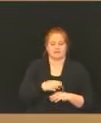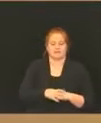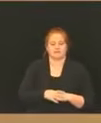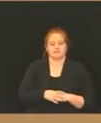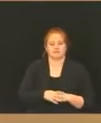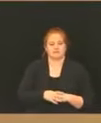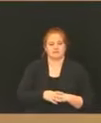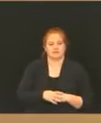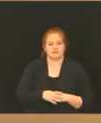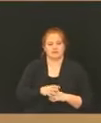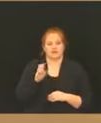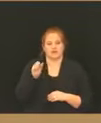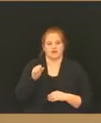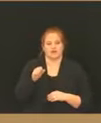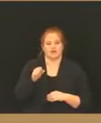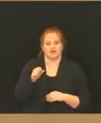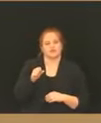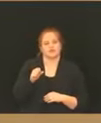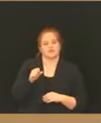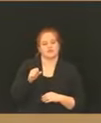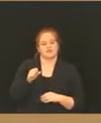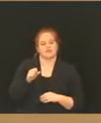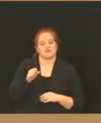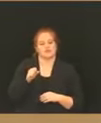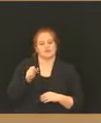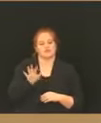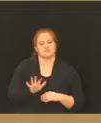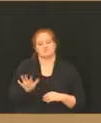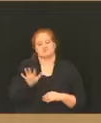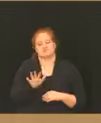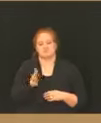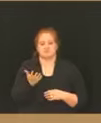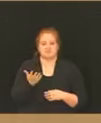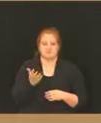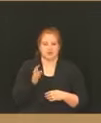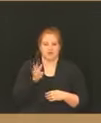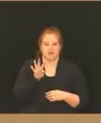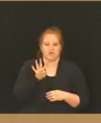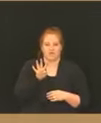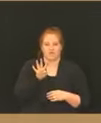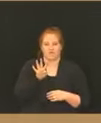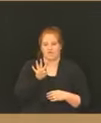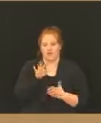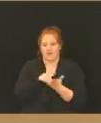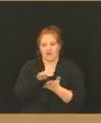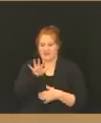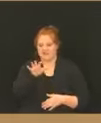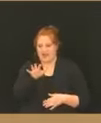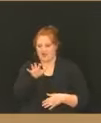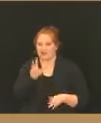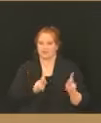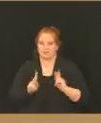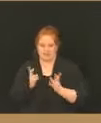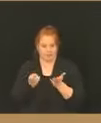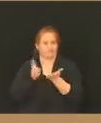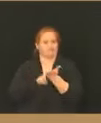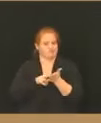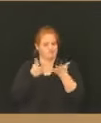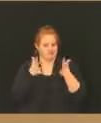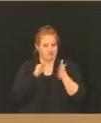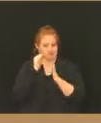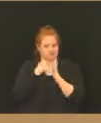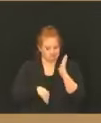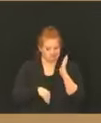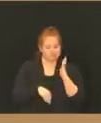Yes. we have gone through and there are about 45,000 individuals who completed the survey.